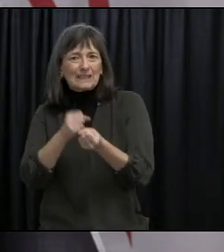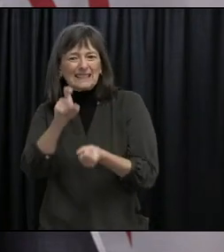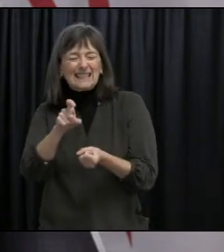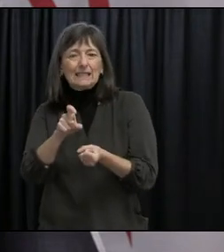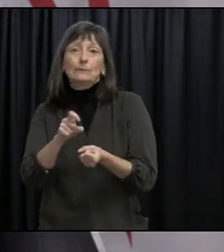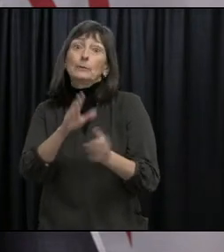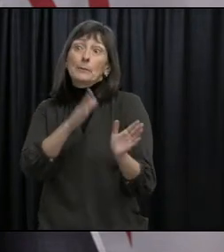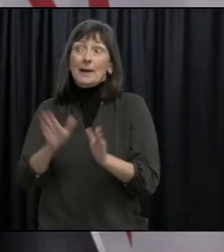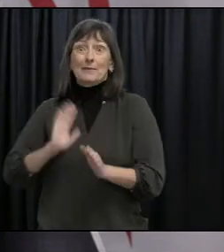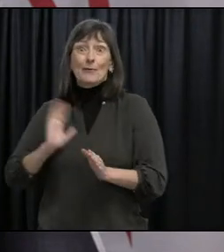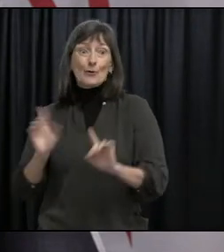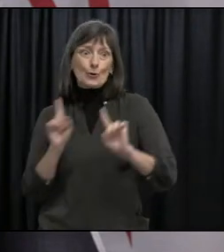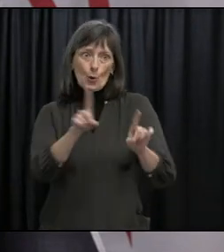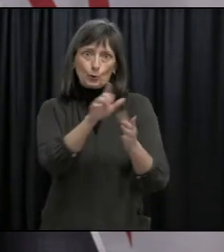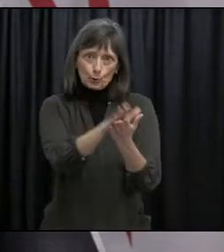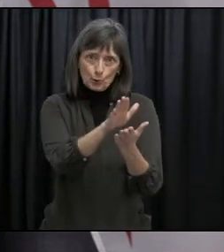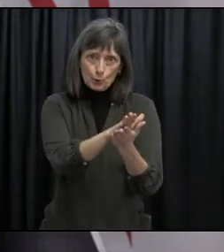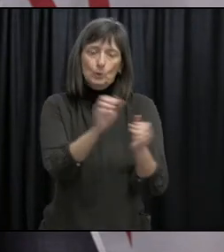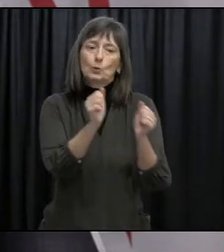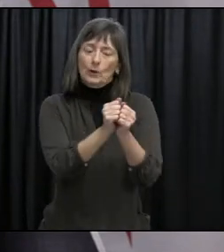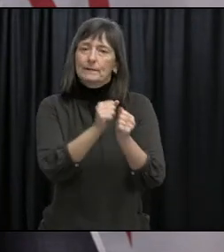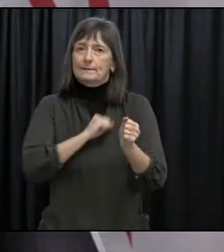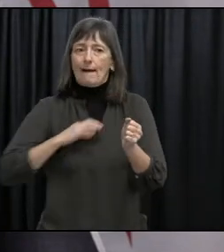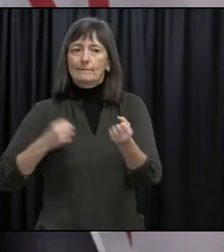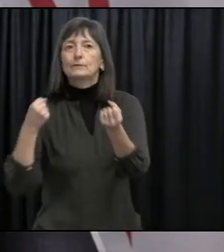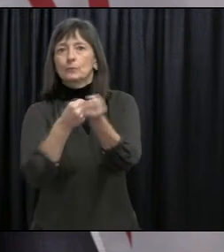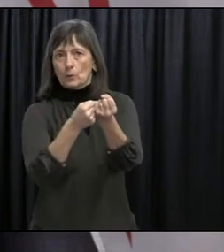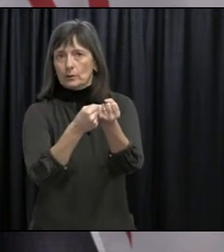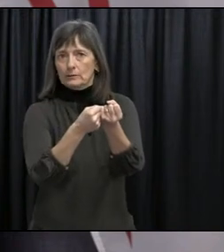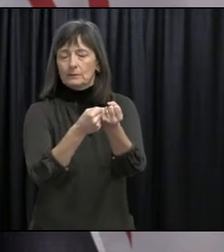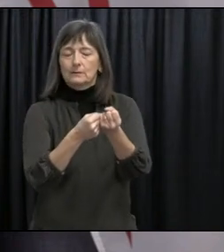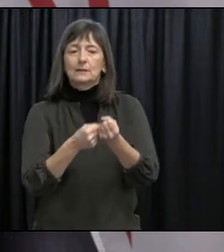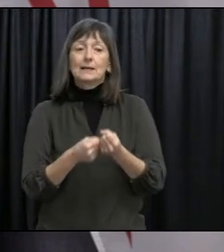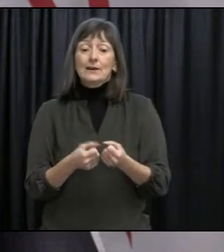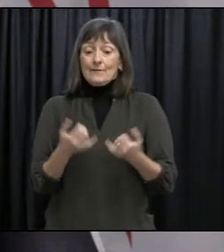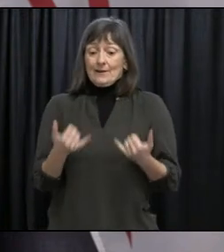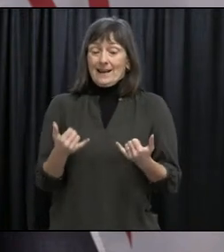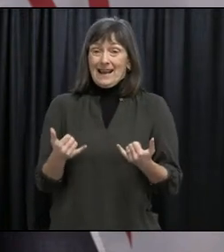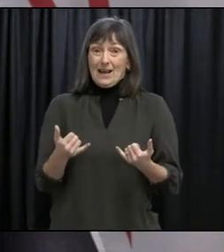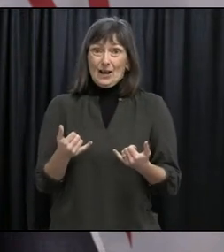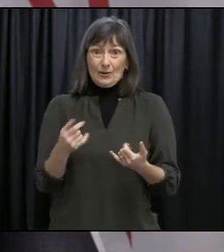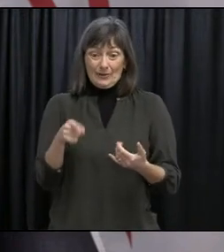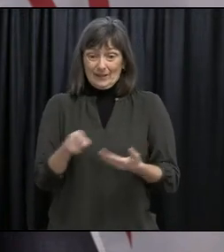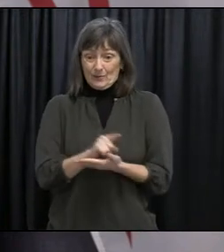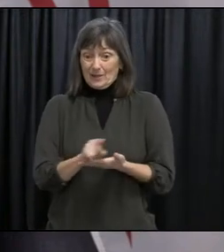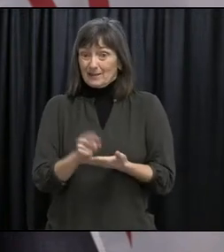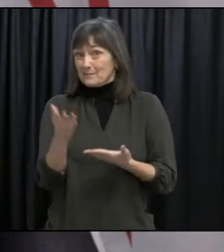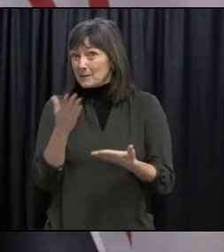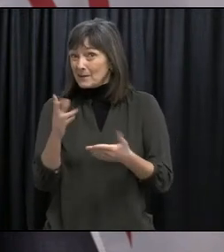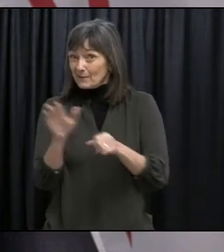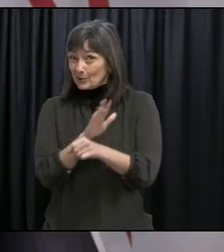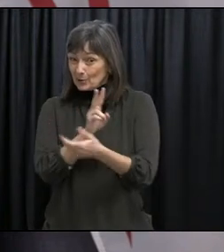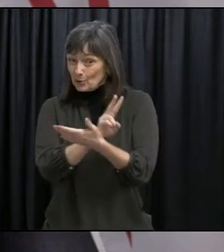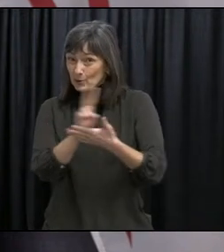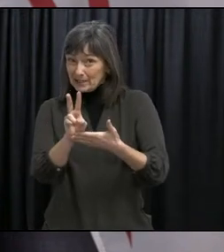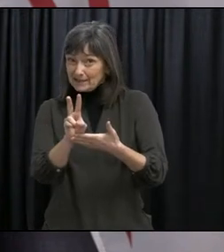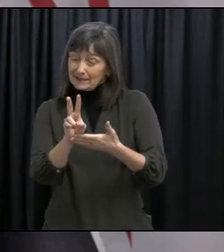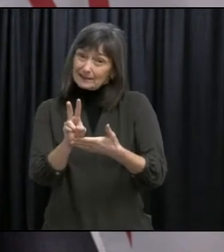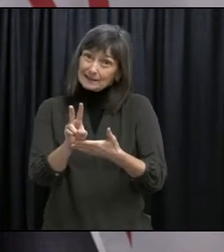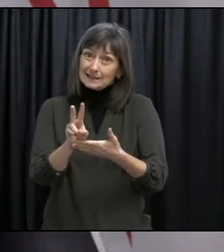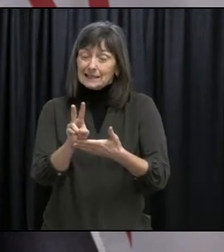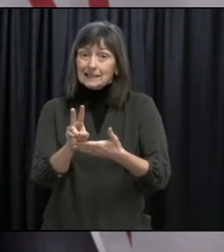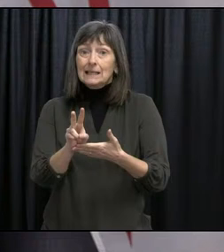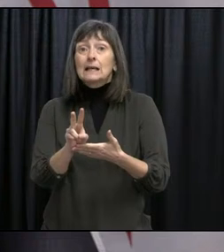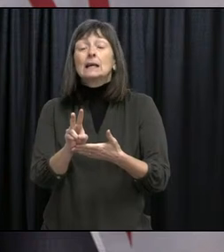For now, at least this week, and perhaps for the entire two-week circuit breaker period,